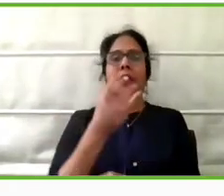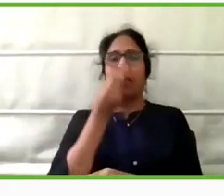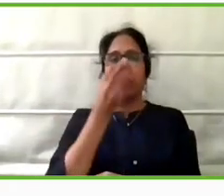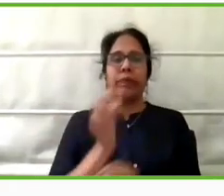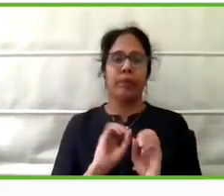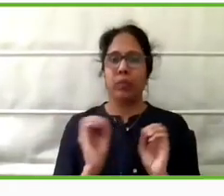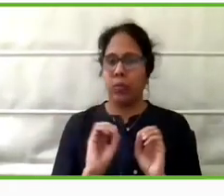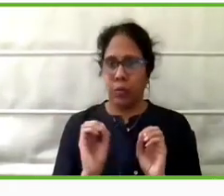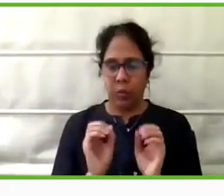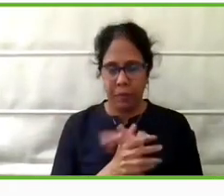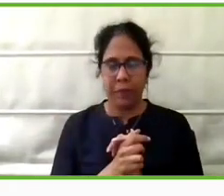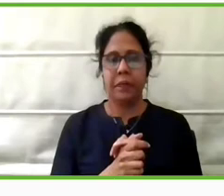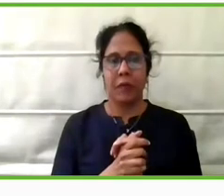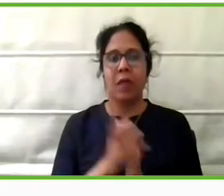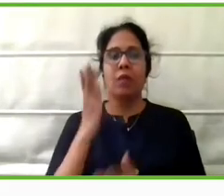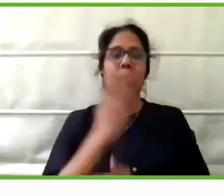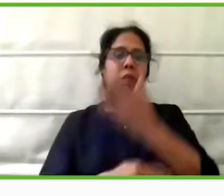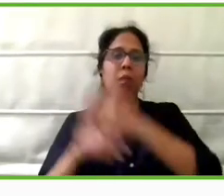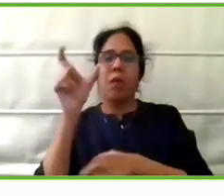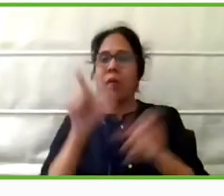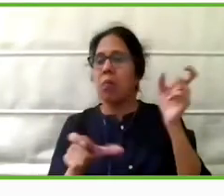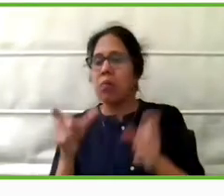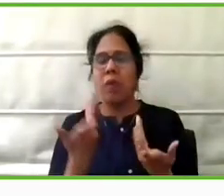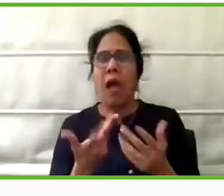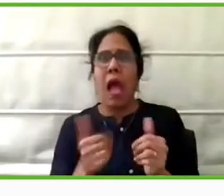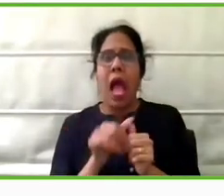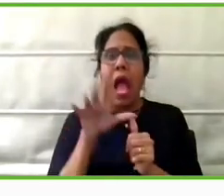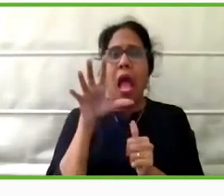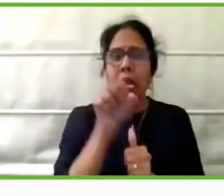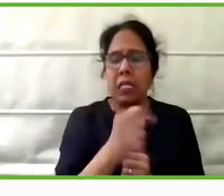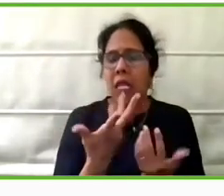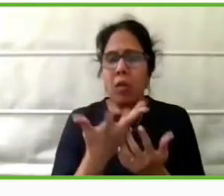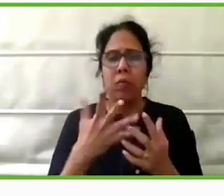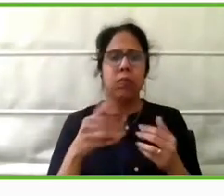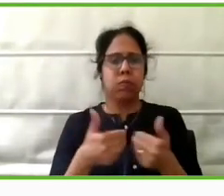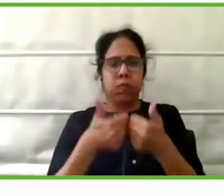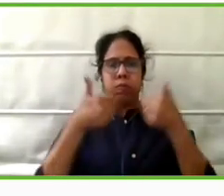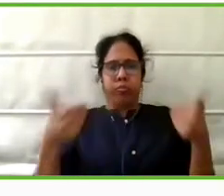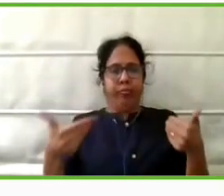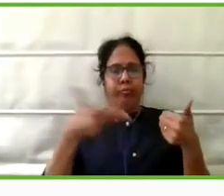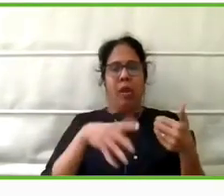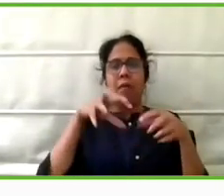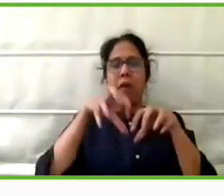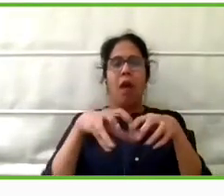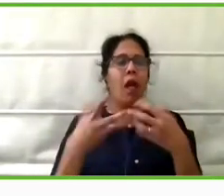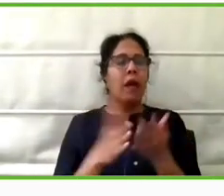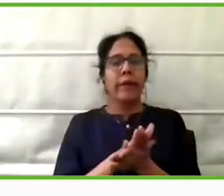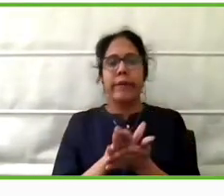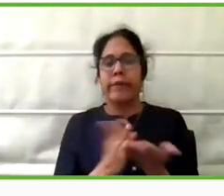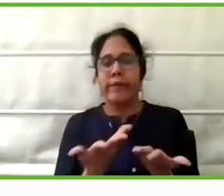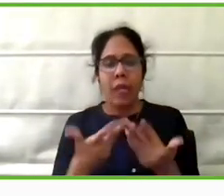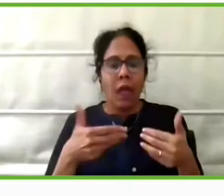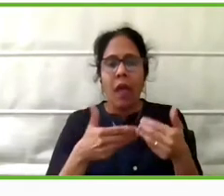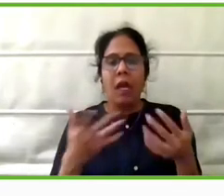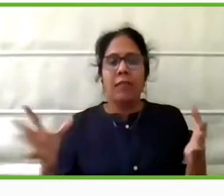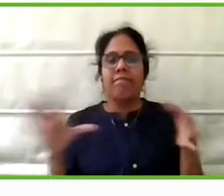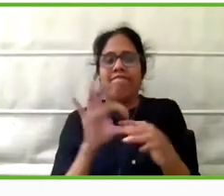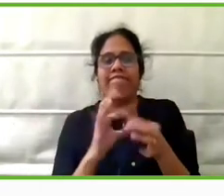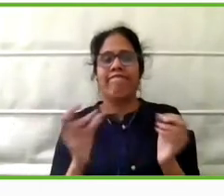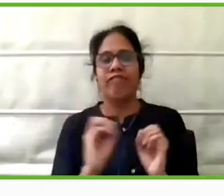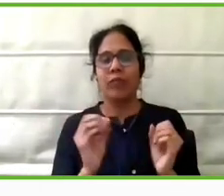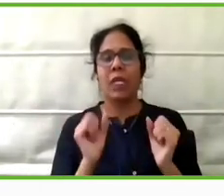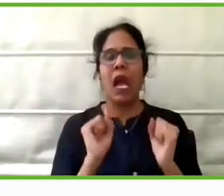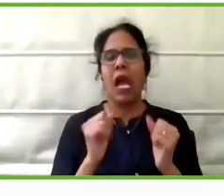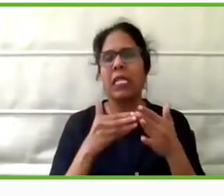to people with disabilities. So there really is a big space in the middle, many challenges, where we can try to